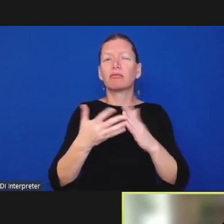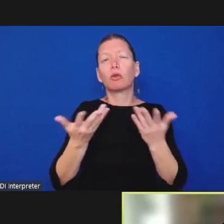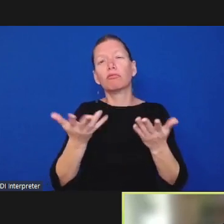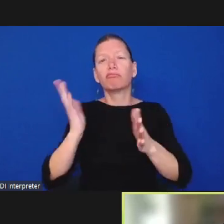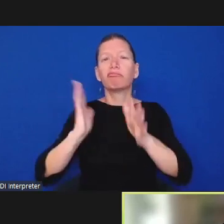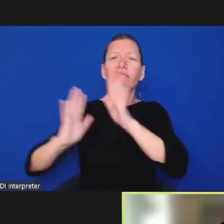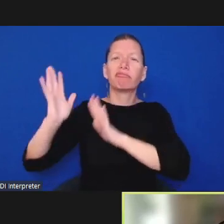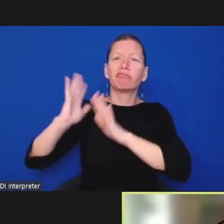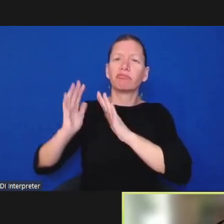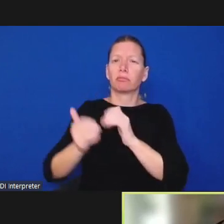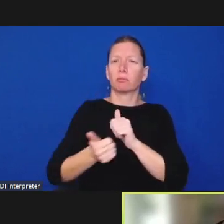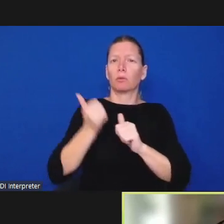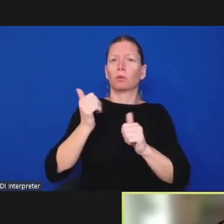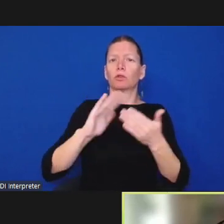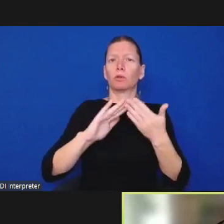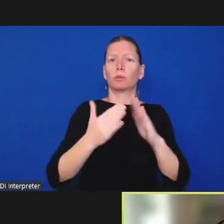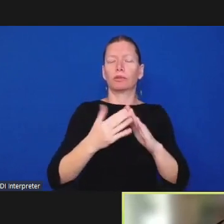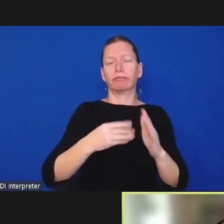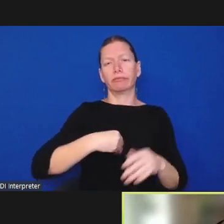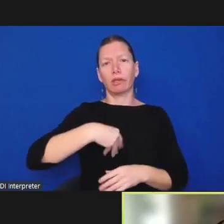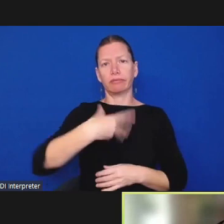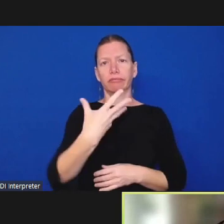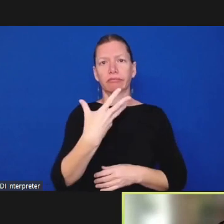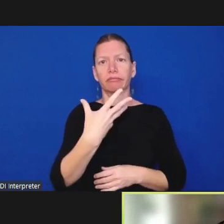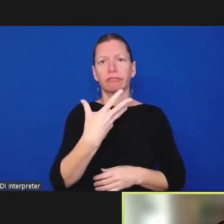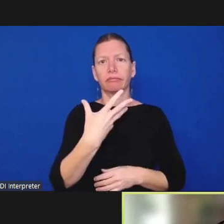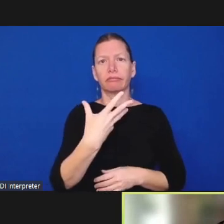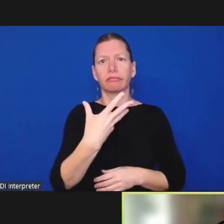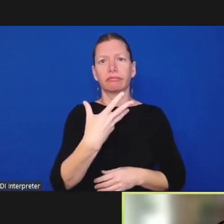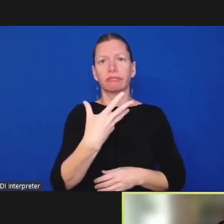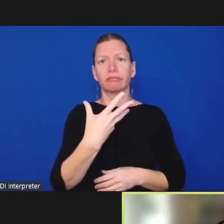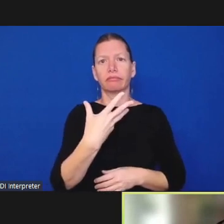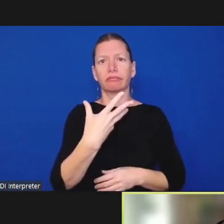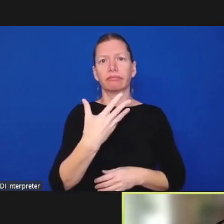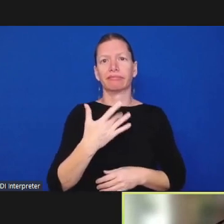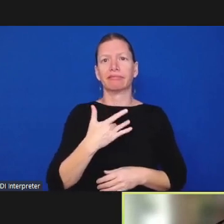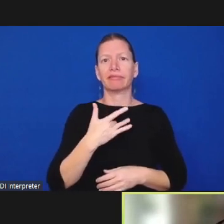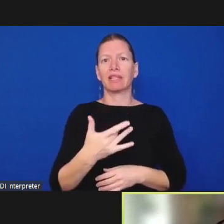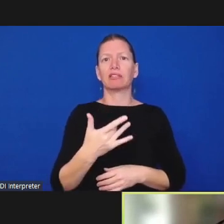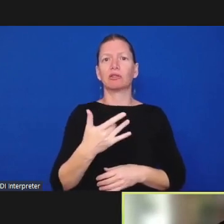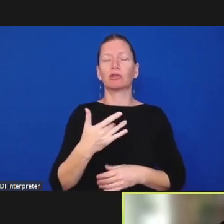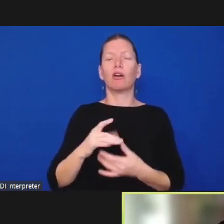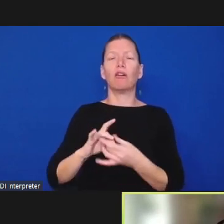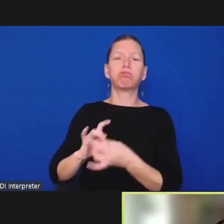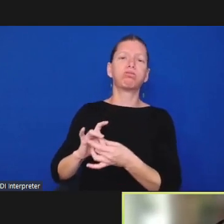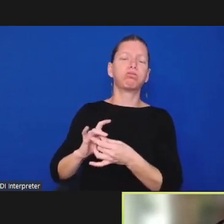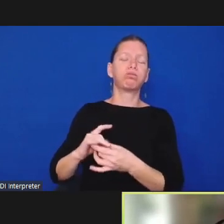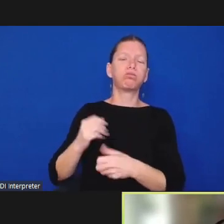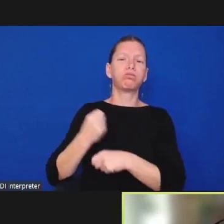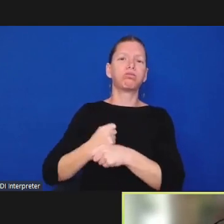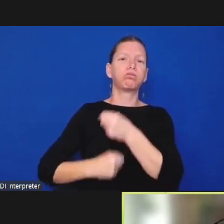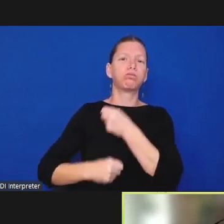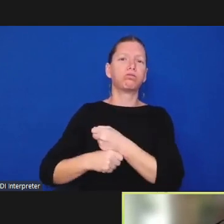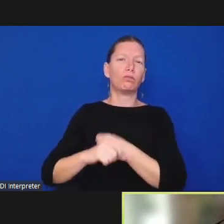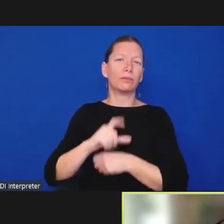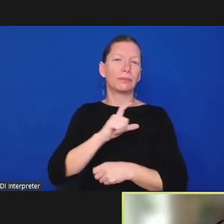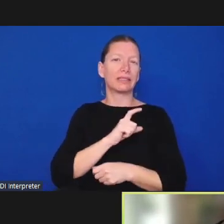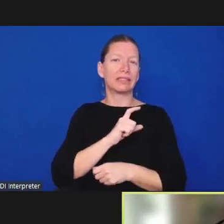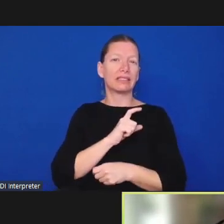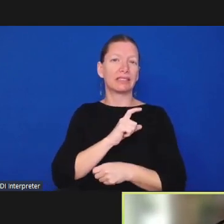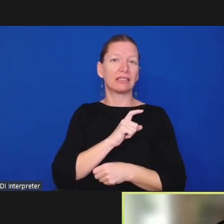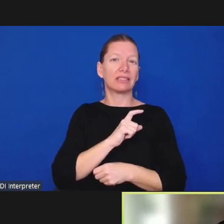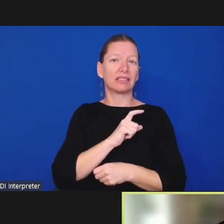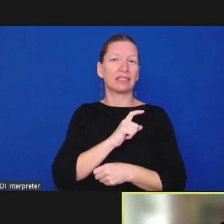better relationship with law enforcement than minority disadvantaged communities